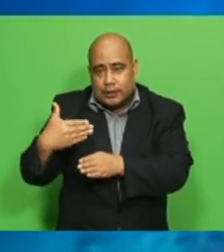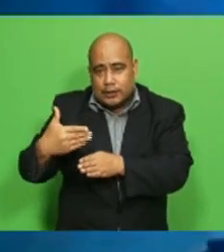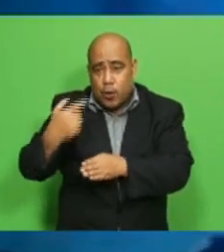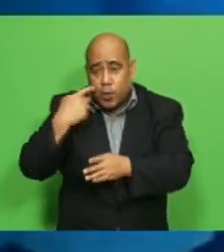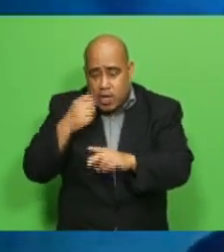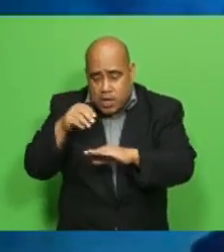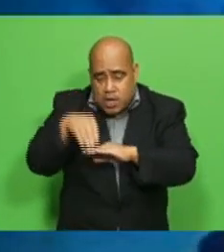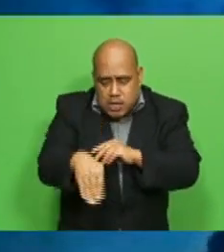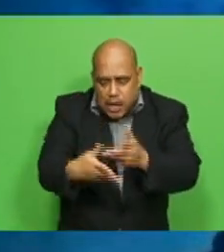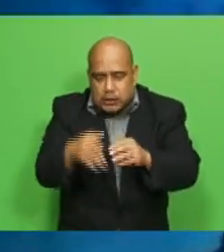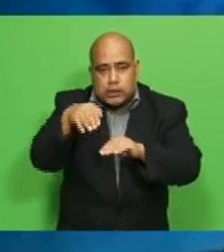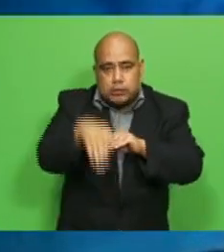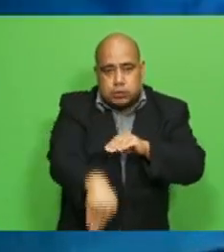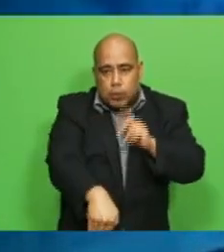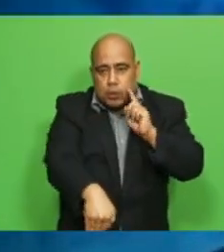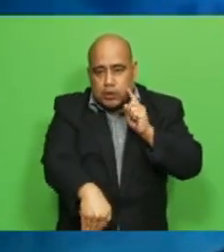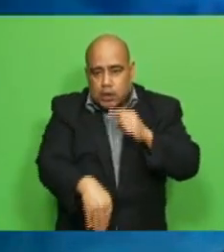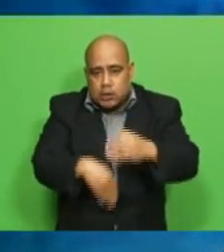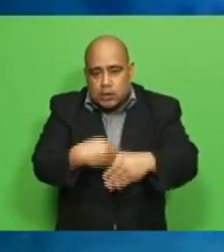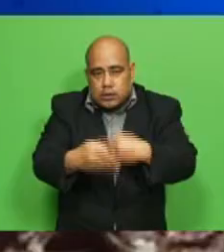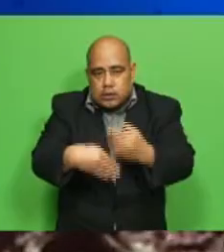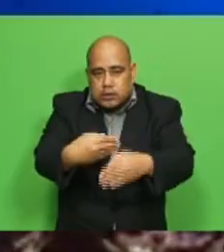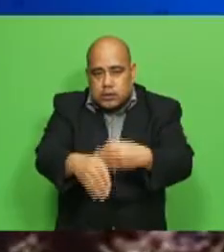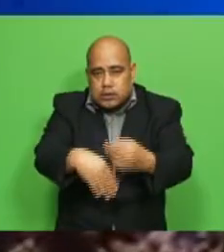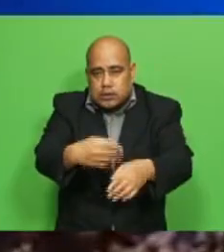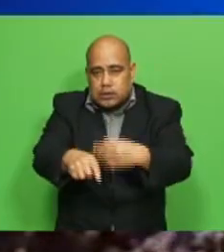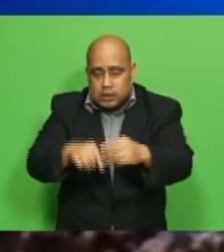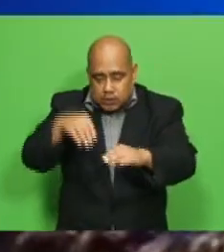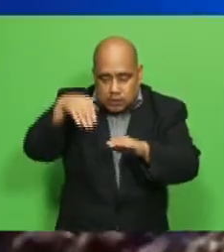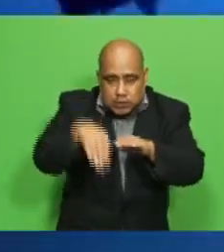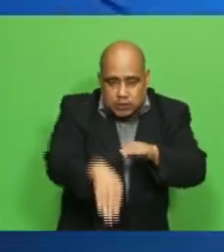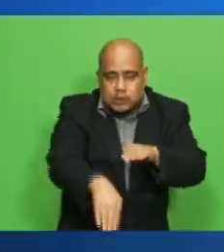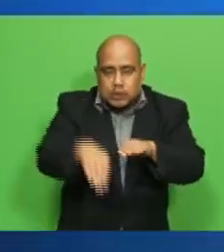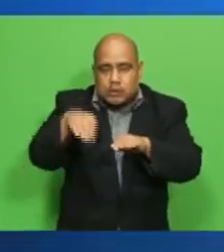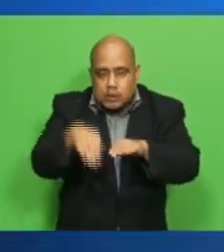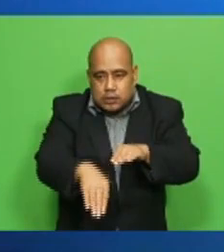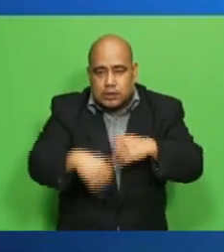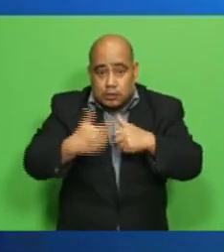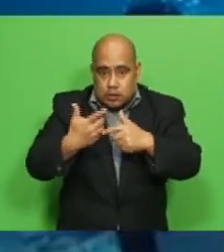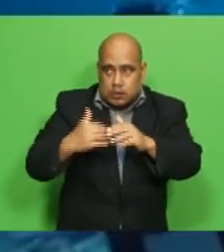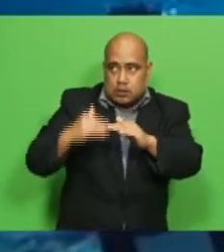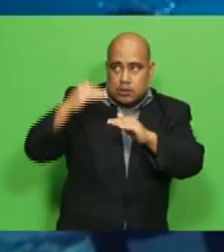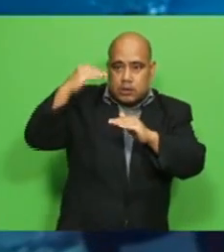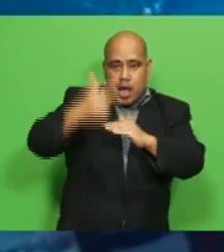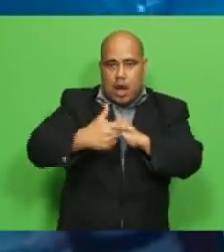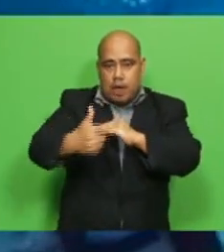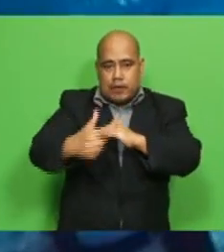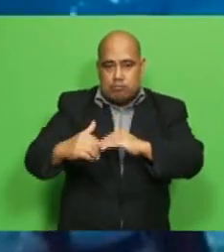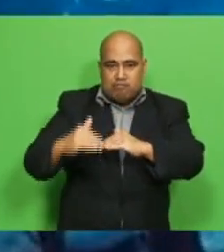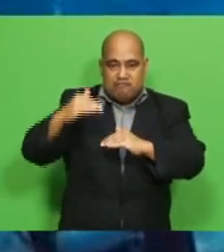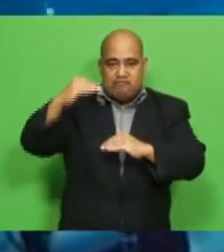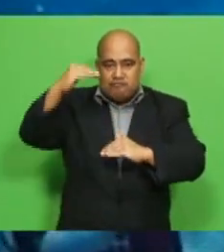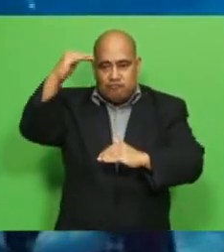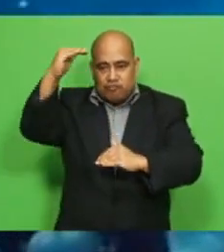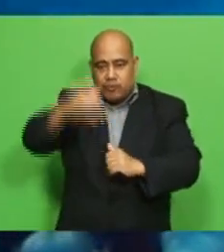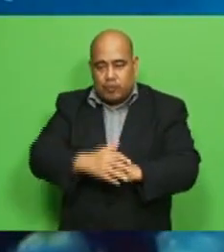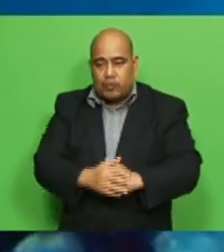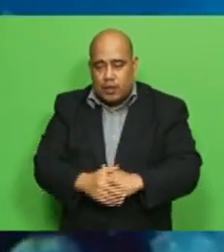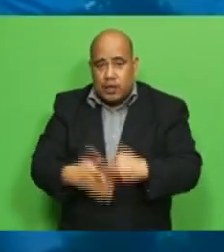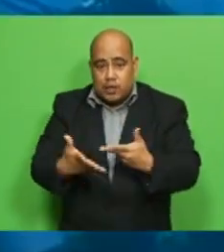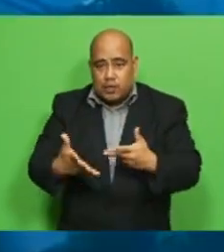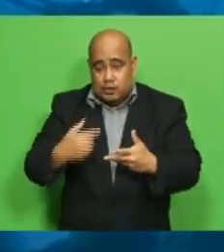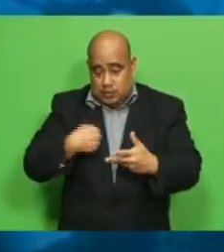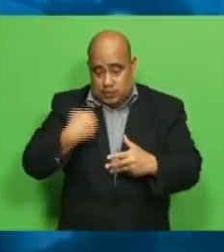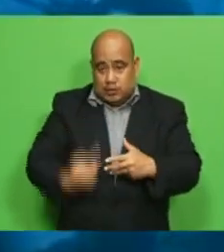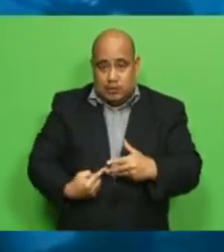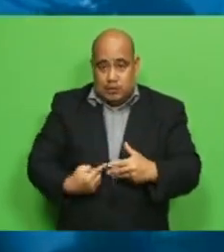up to dive master but then I found out to become a diving instructor it cost about six grand so then I have to do